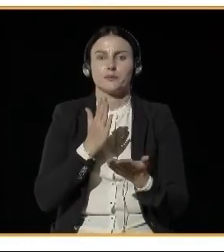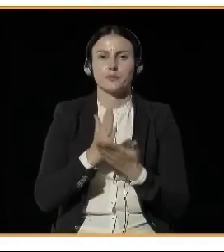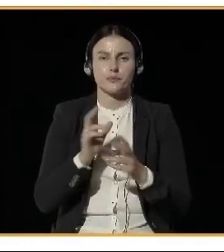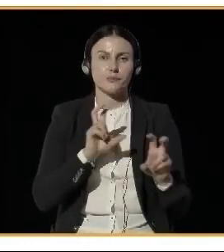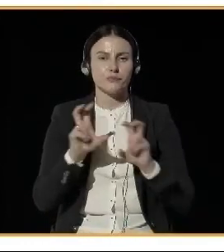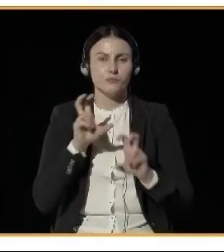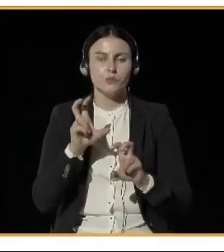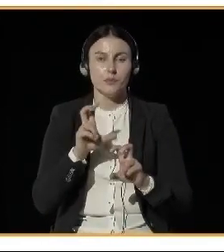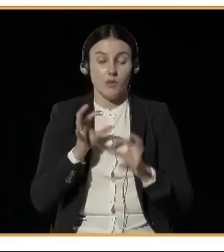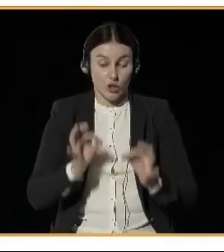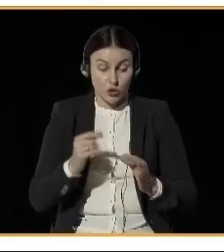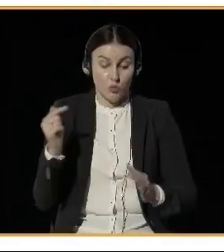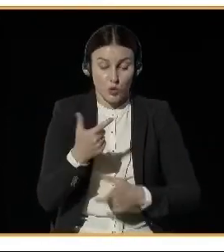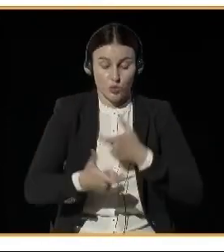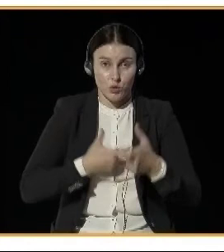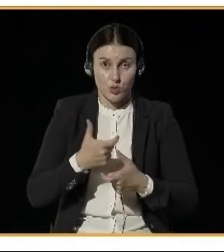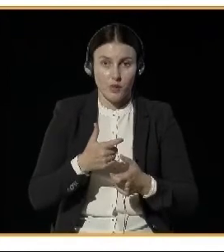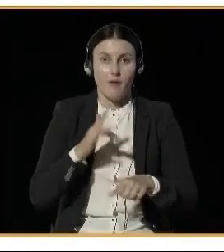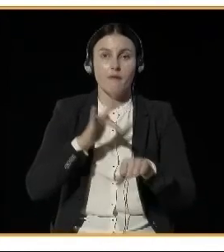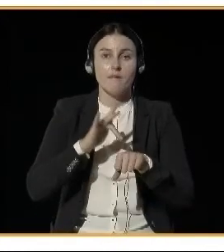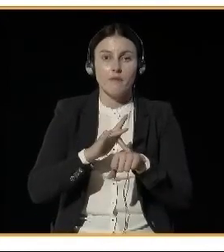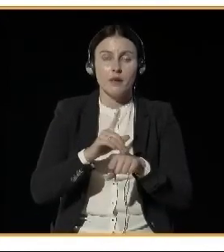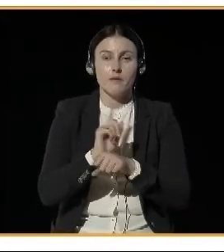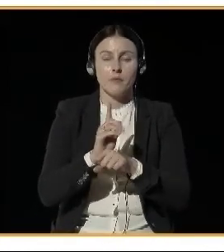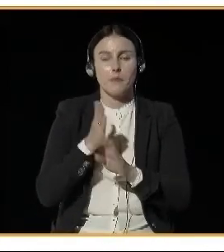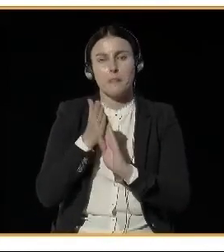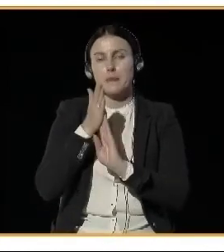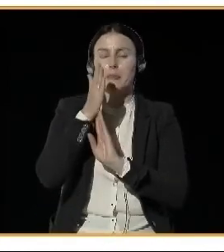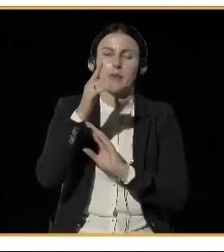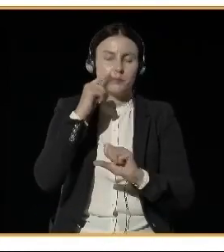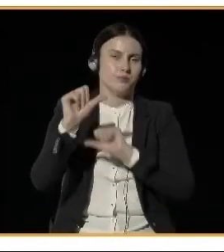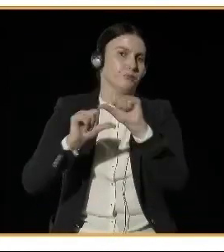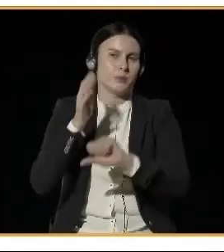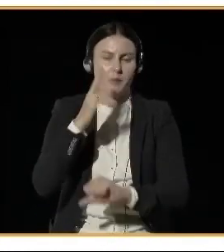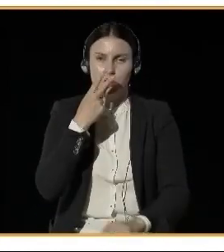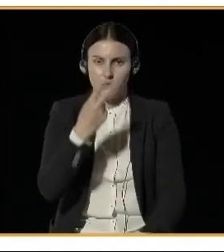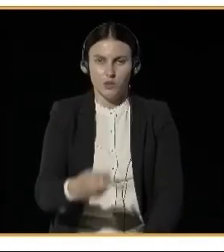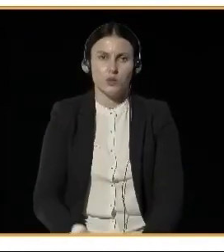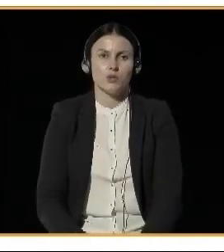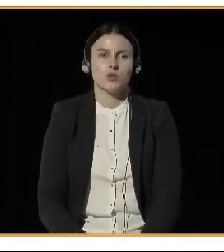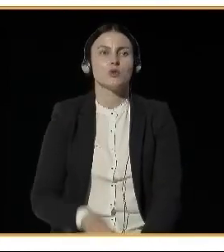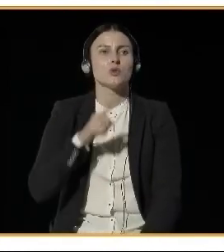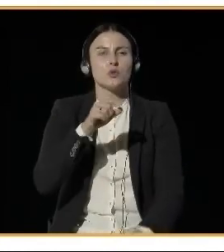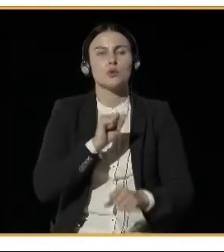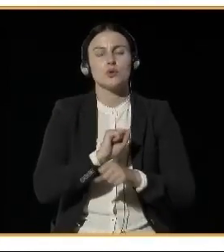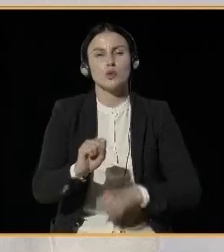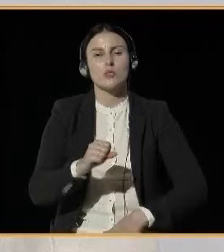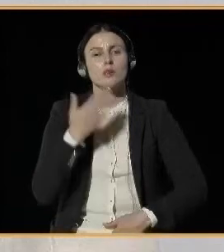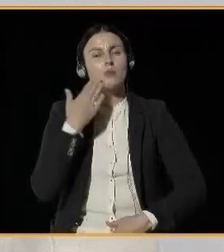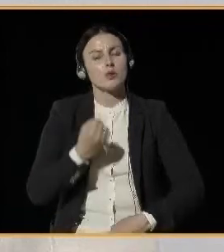in a years' time, we may have a first effect. So, basically, this is also tough